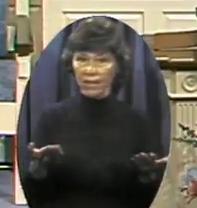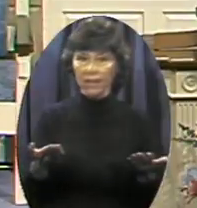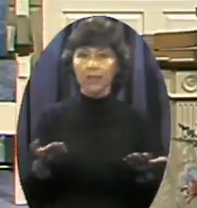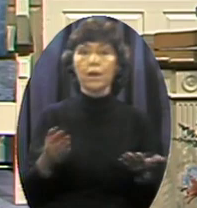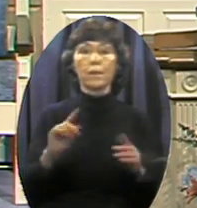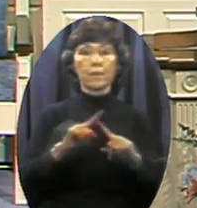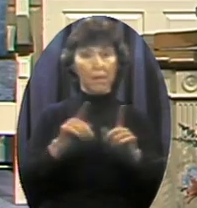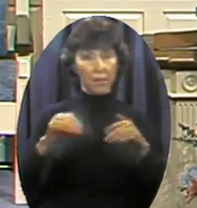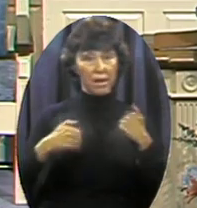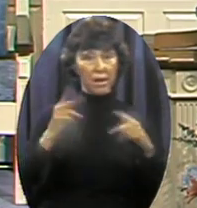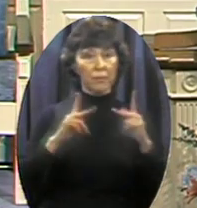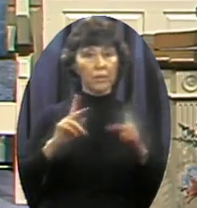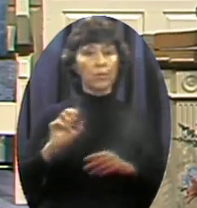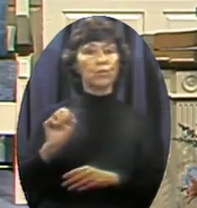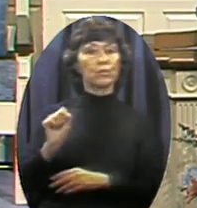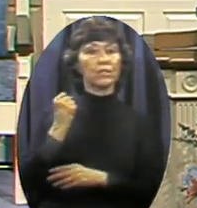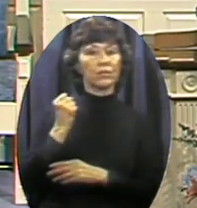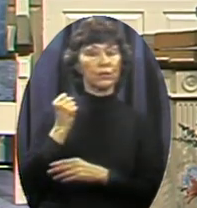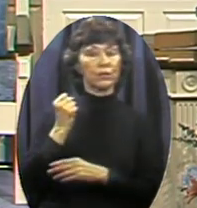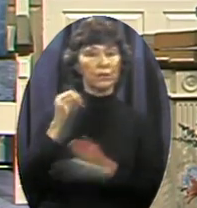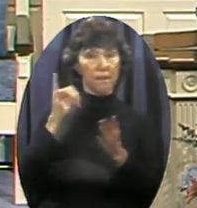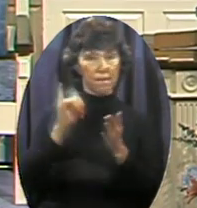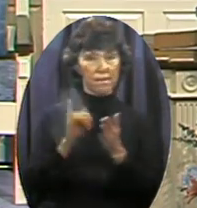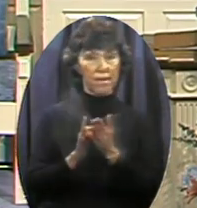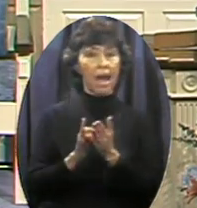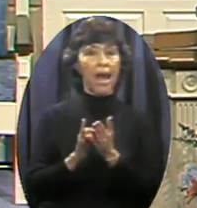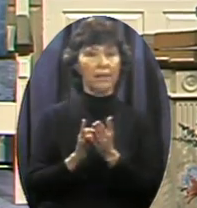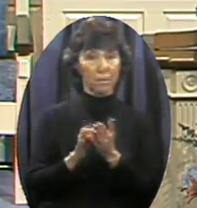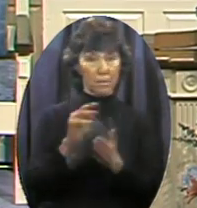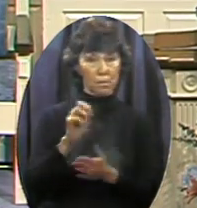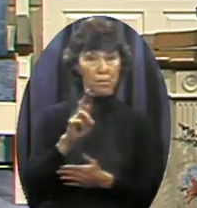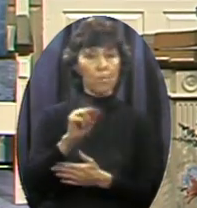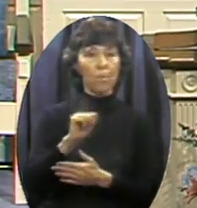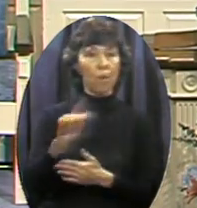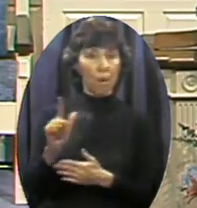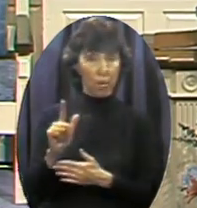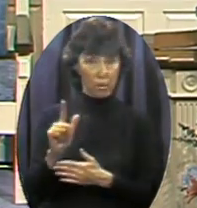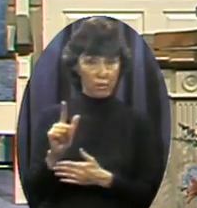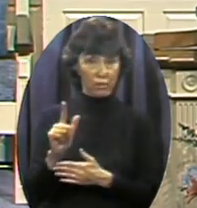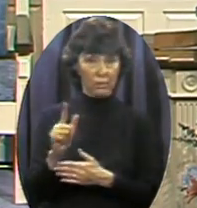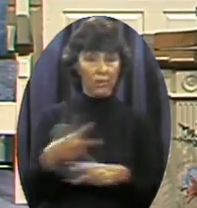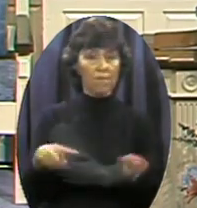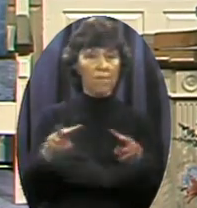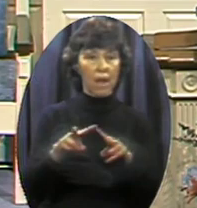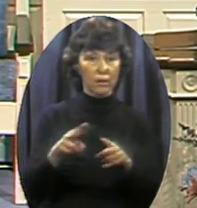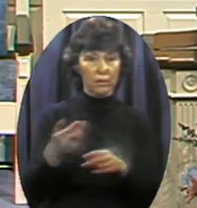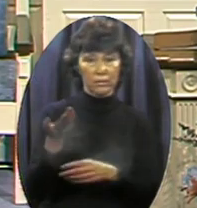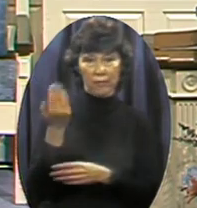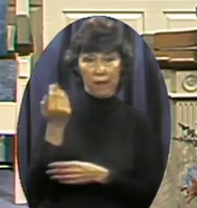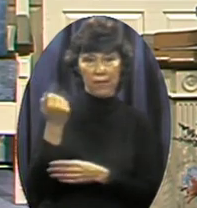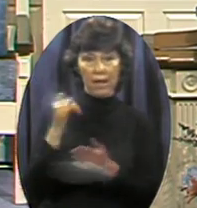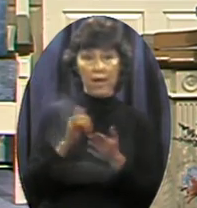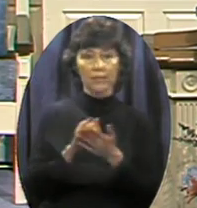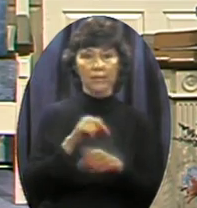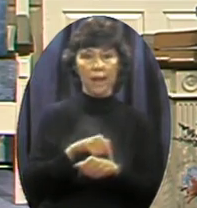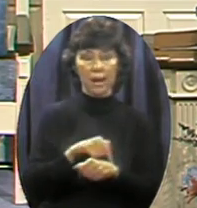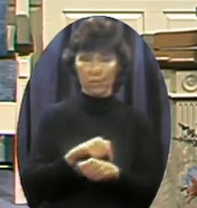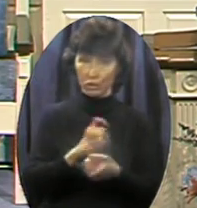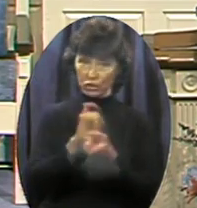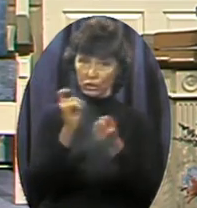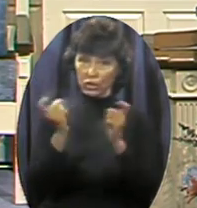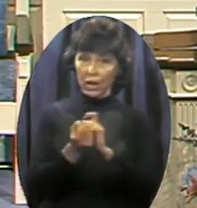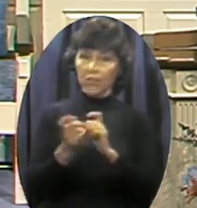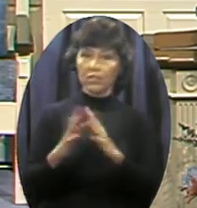situational ethics with it And are saying we must come back to basics Young people are doing that everywhere I see that happening There are 110,000